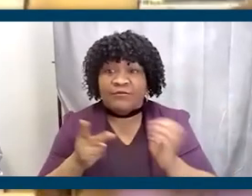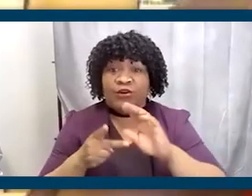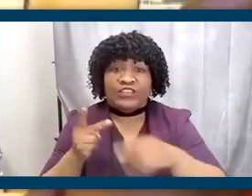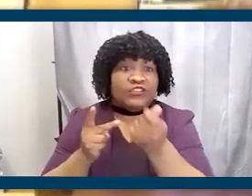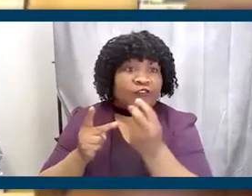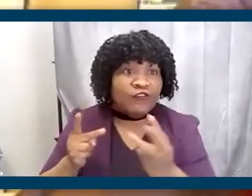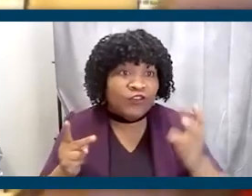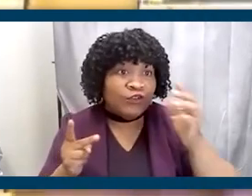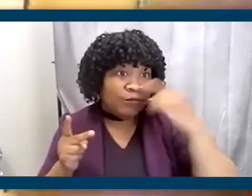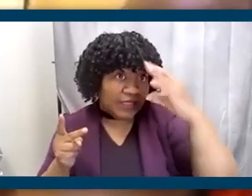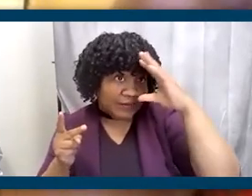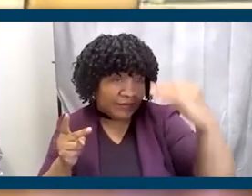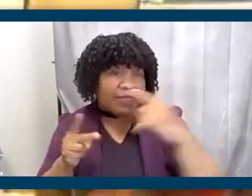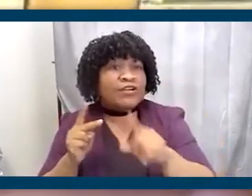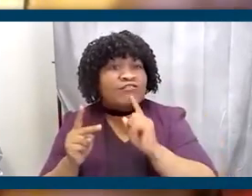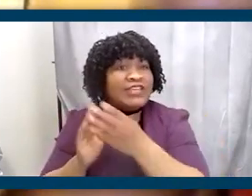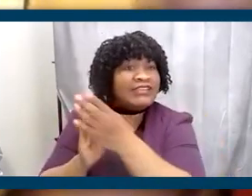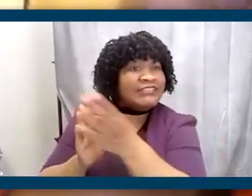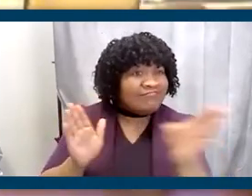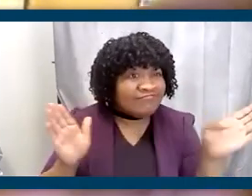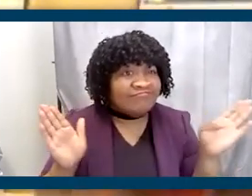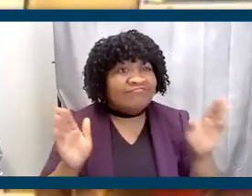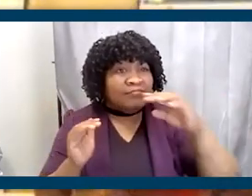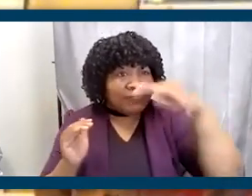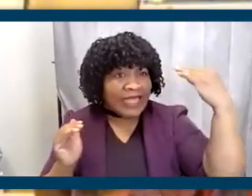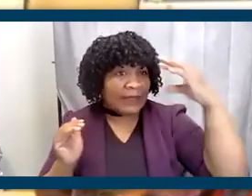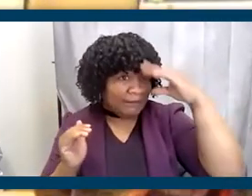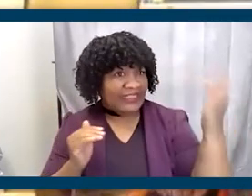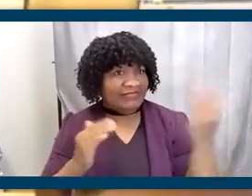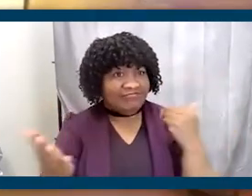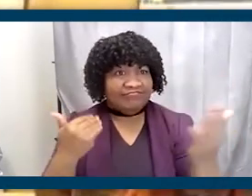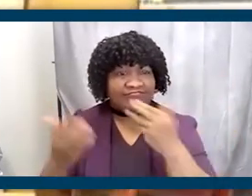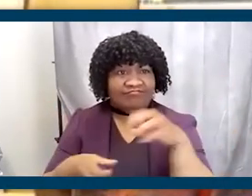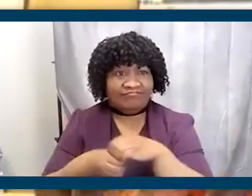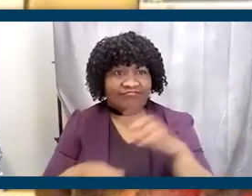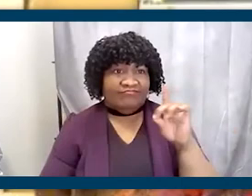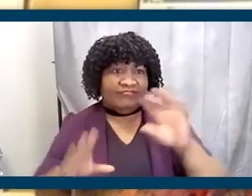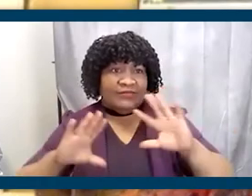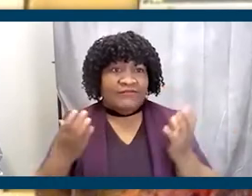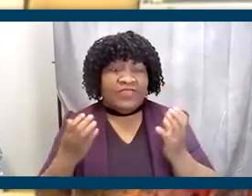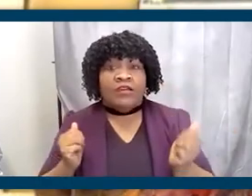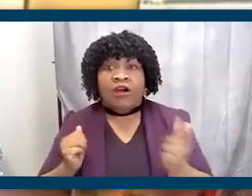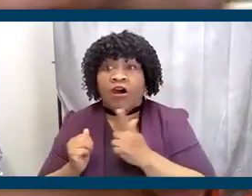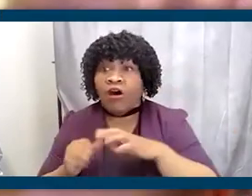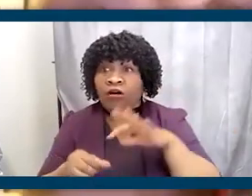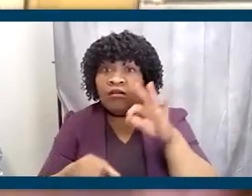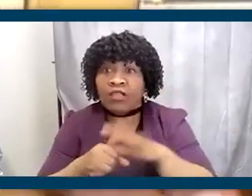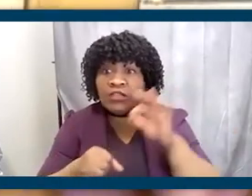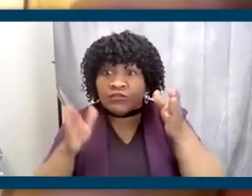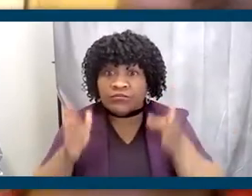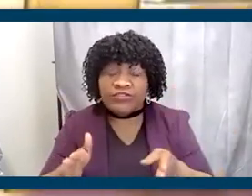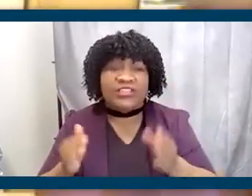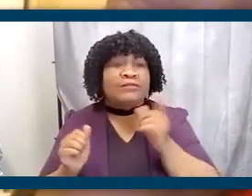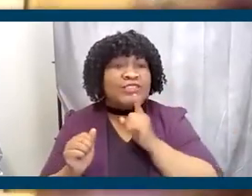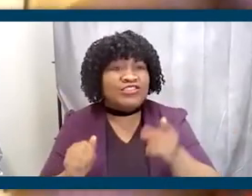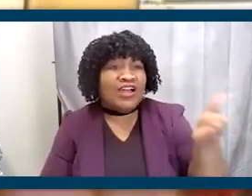few brothers, but it really speaks to the needs of black men. And I challenge every elected official to make sure that we hire